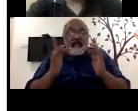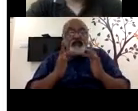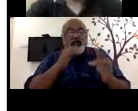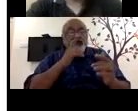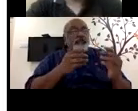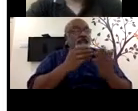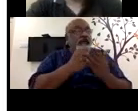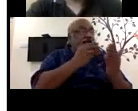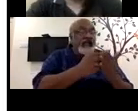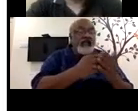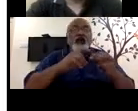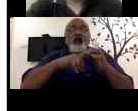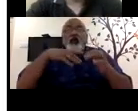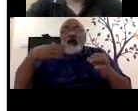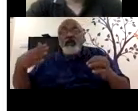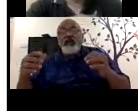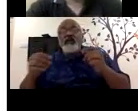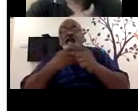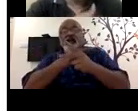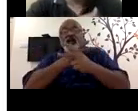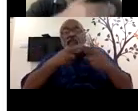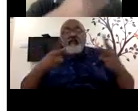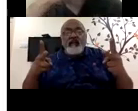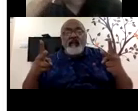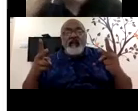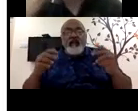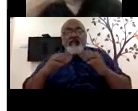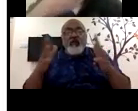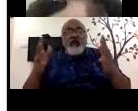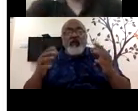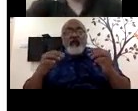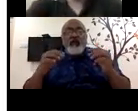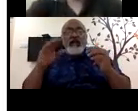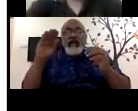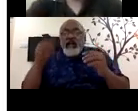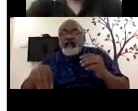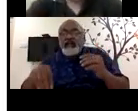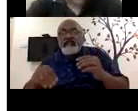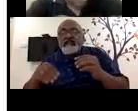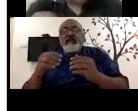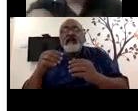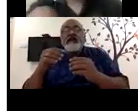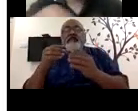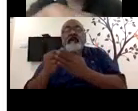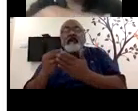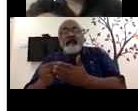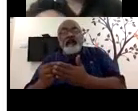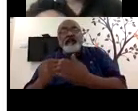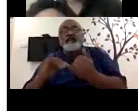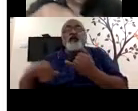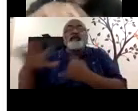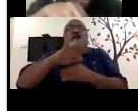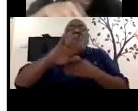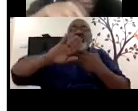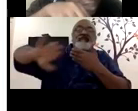poverty among poverty for persons. If you're more likely to have lesser income, if you're a poor person, and social exclusion, you all